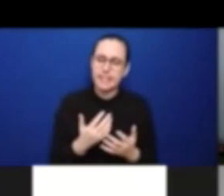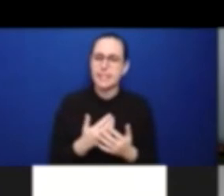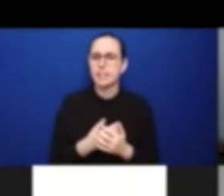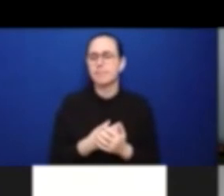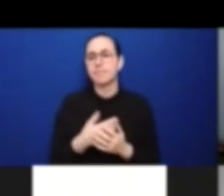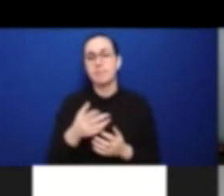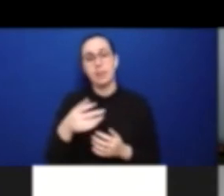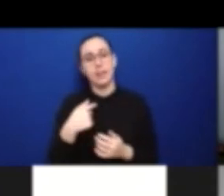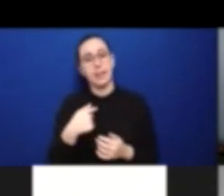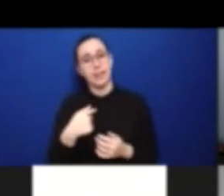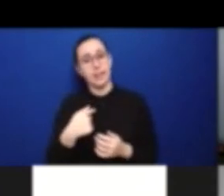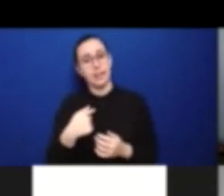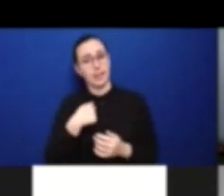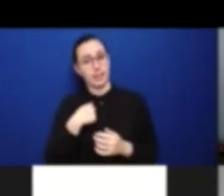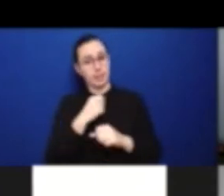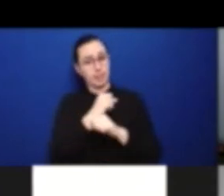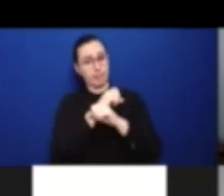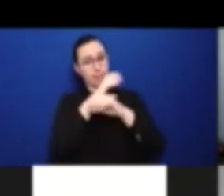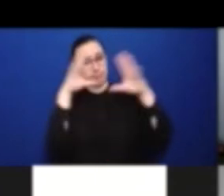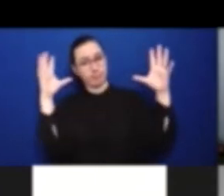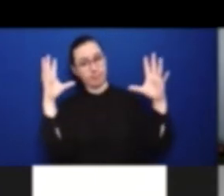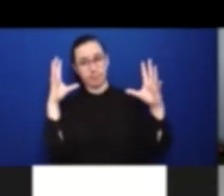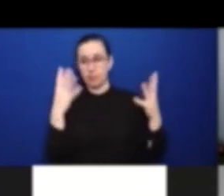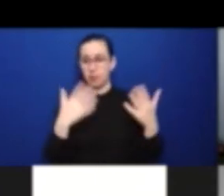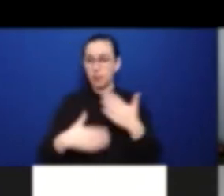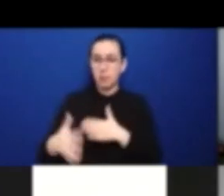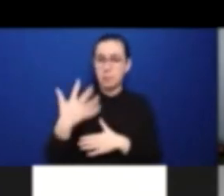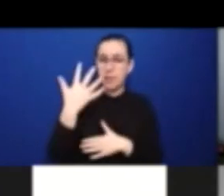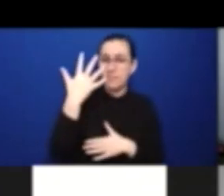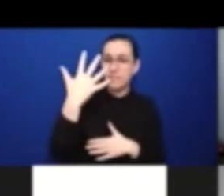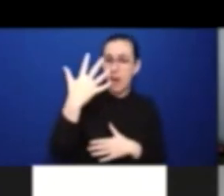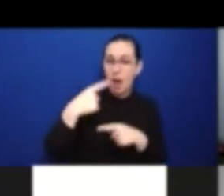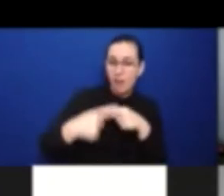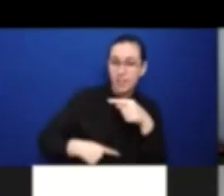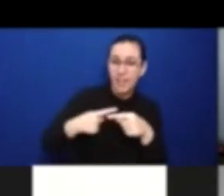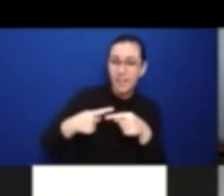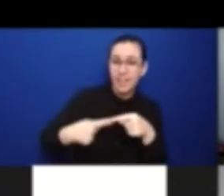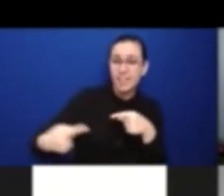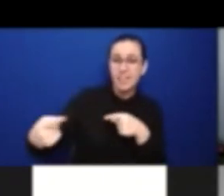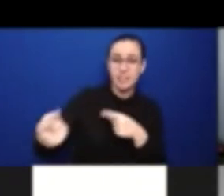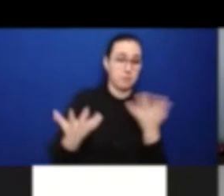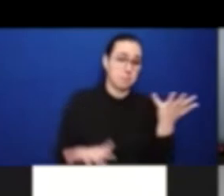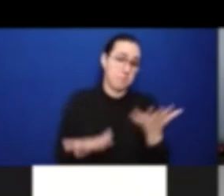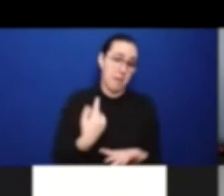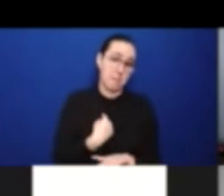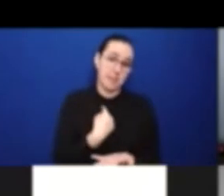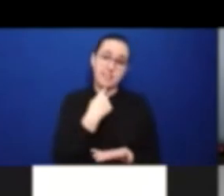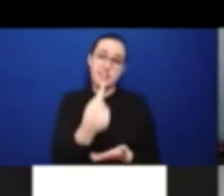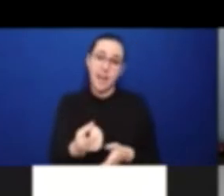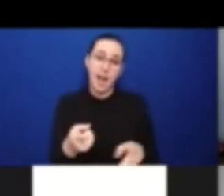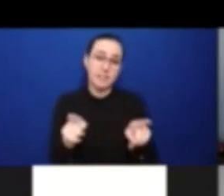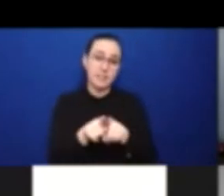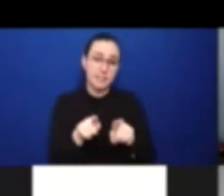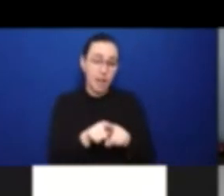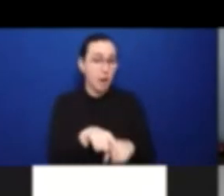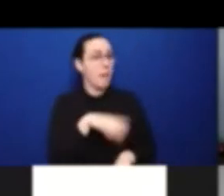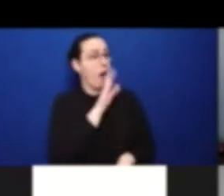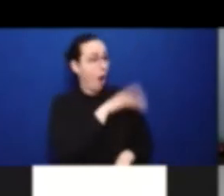the same speech saying, so much has been done when we look back, but we're not there yet.